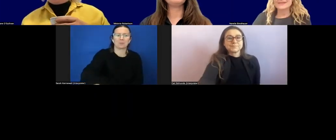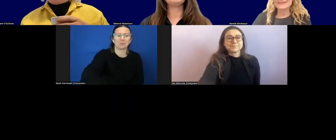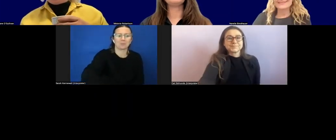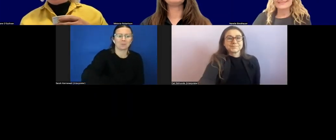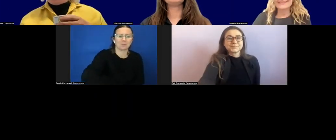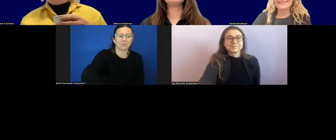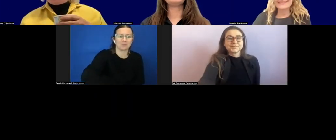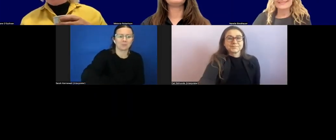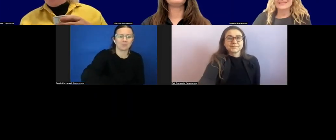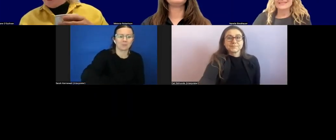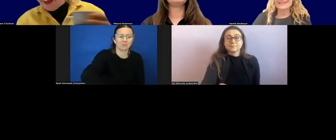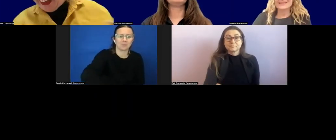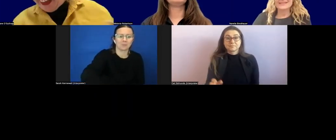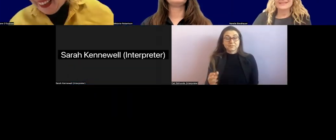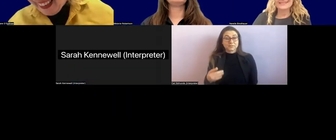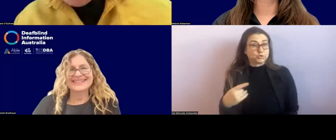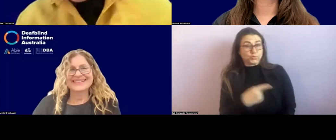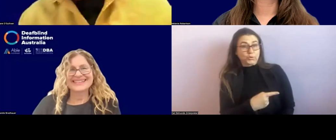Do you want to go?